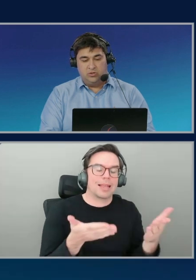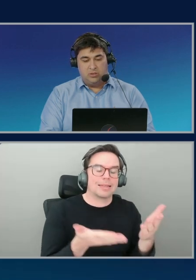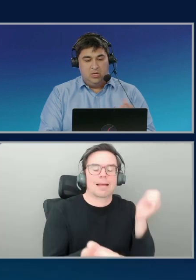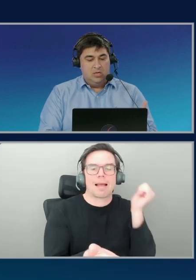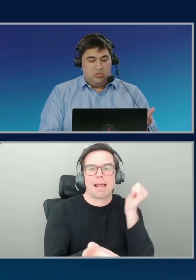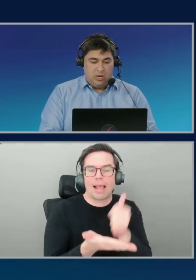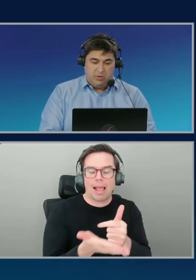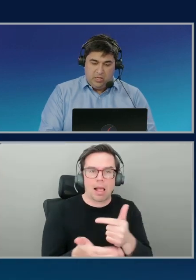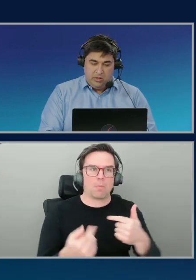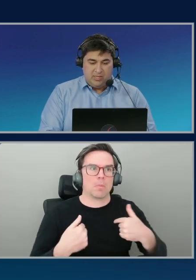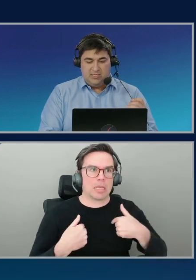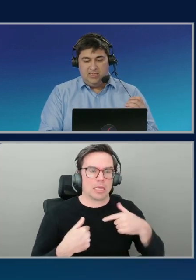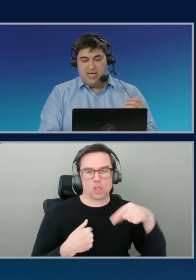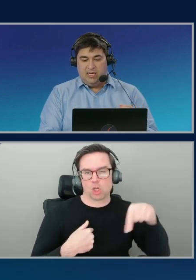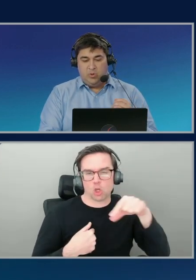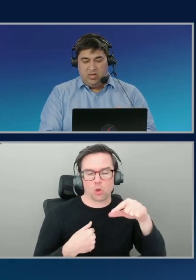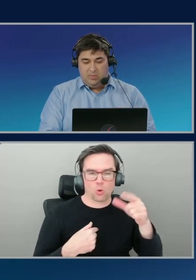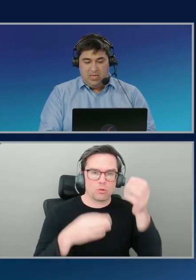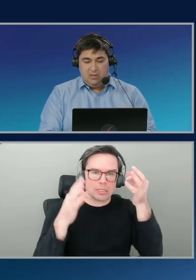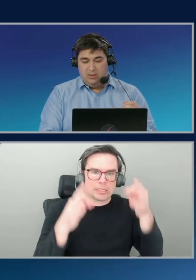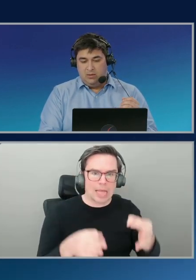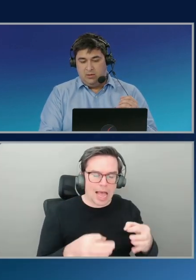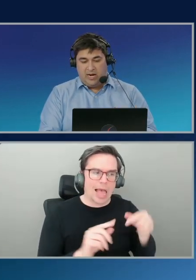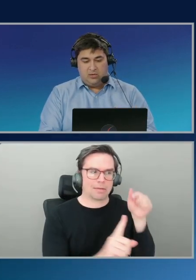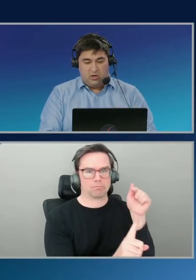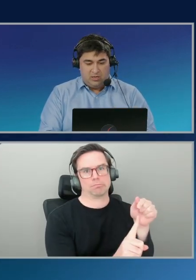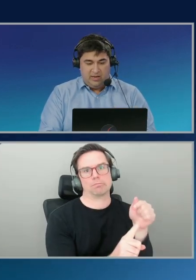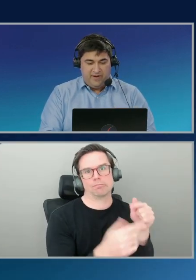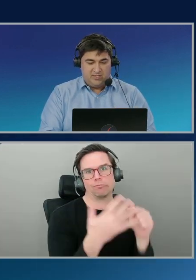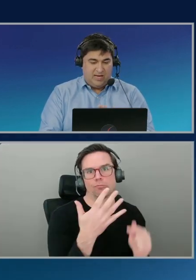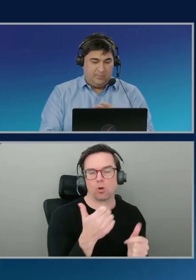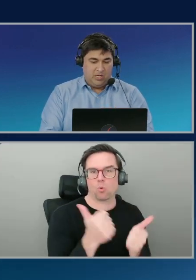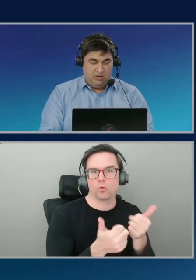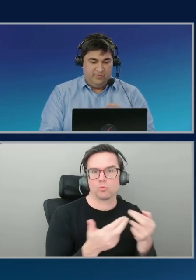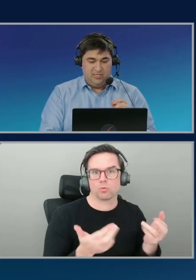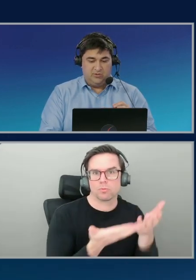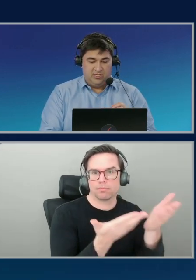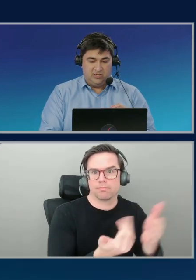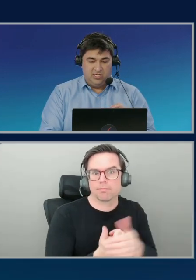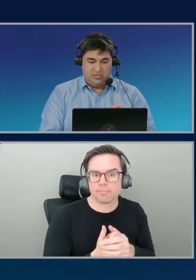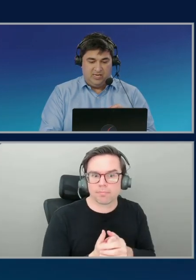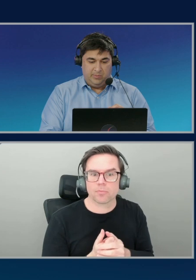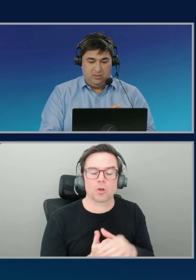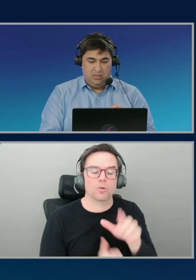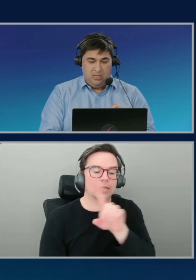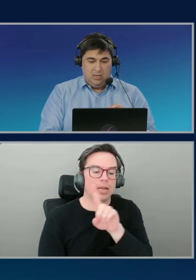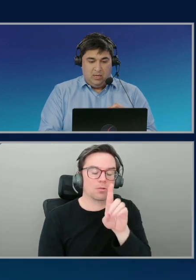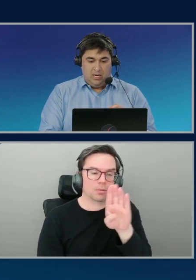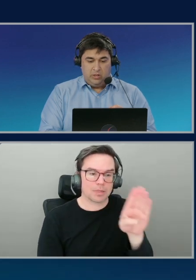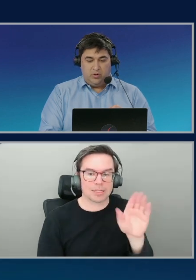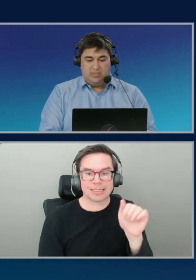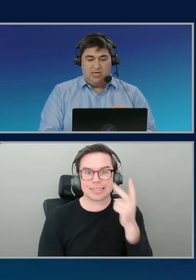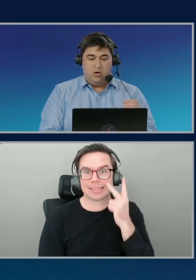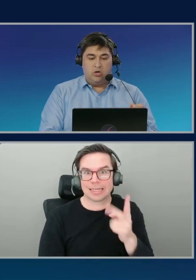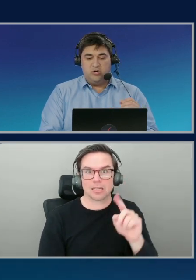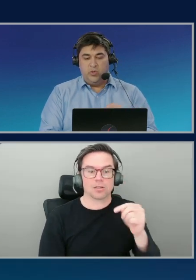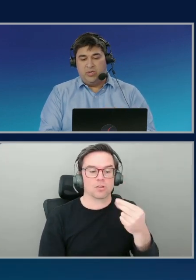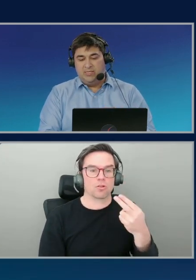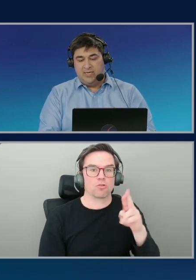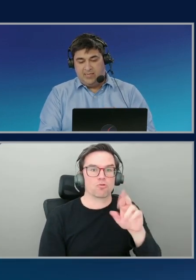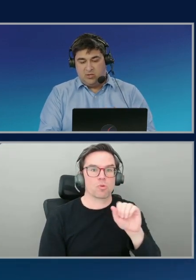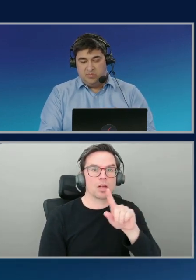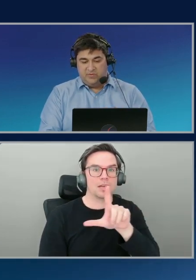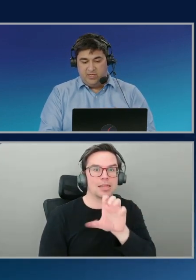with this conclusion. So out here, you can see DynamoDB, right throttling events were happening on the visit registration table. You can see a